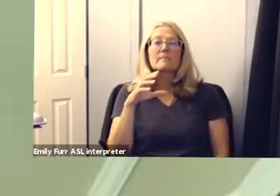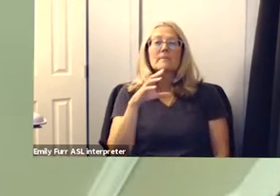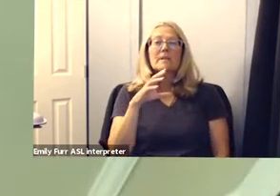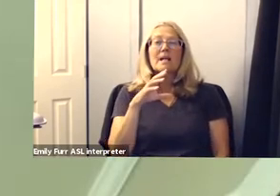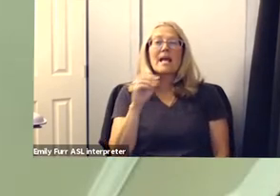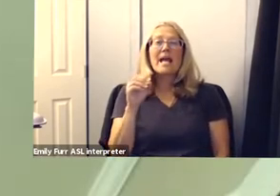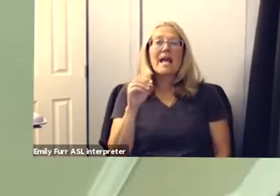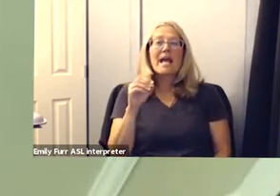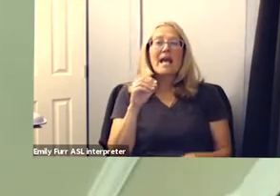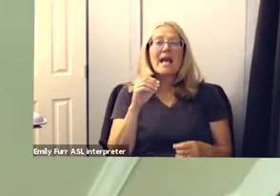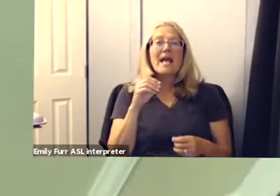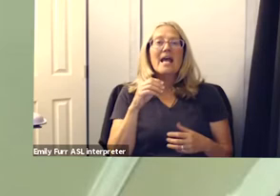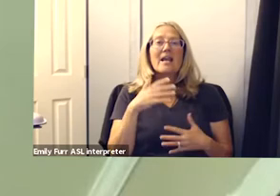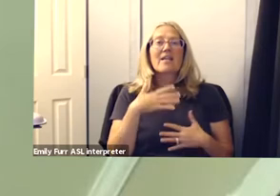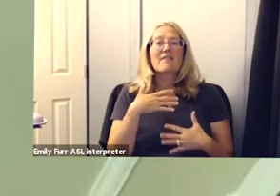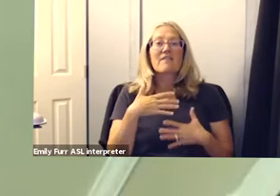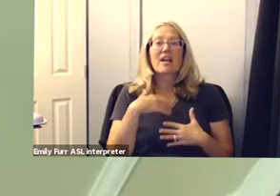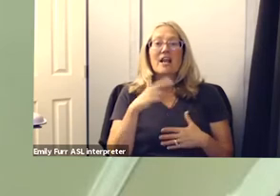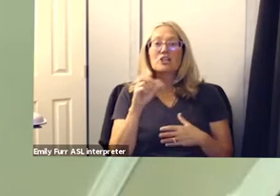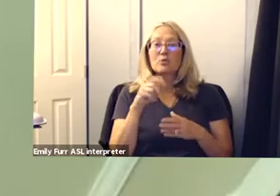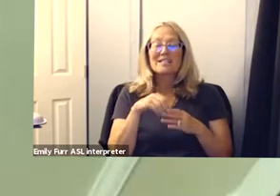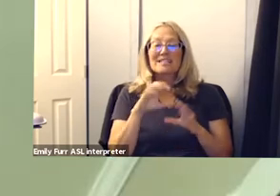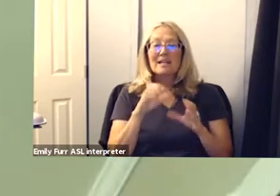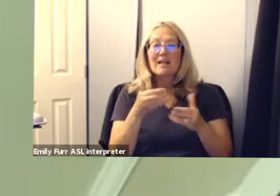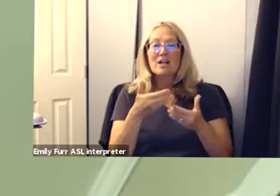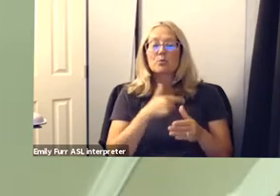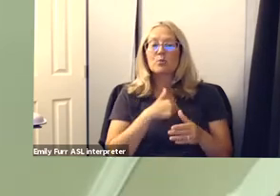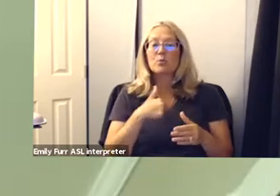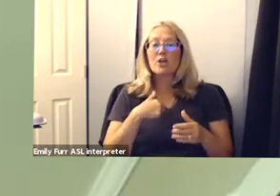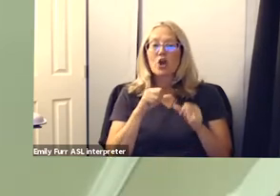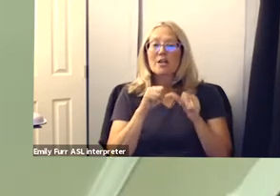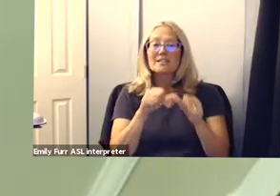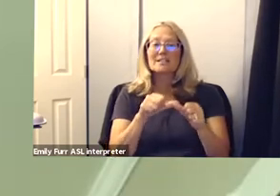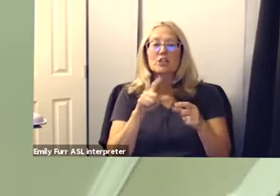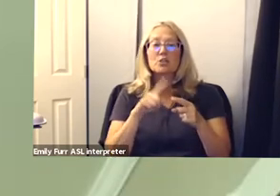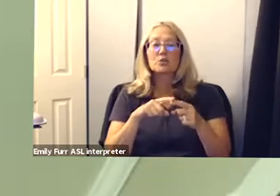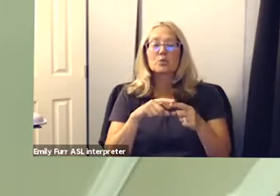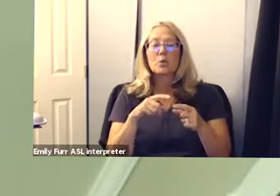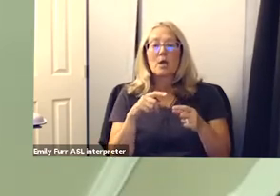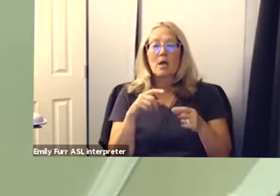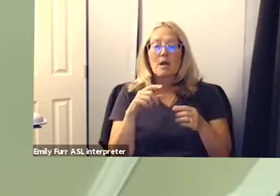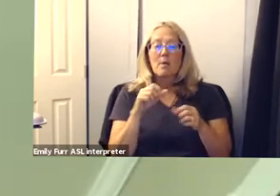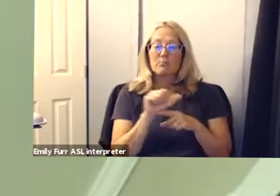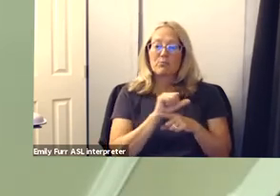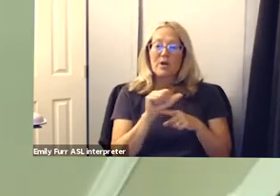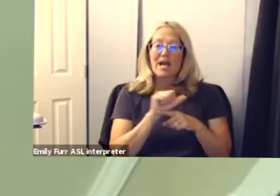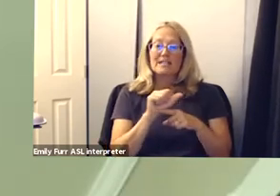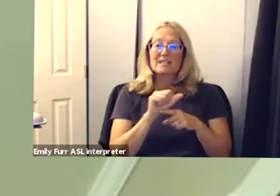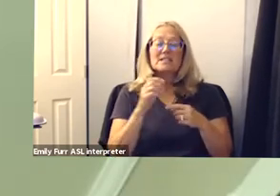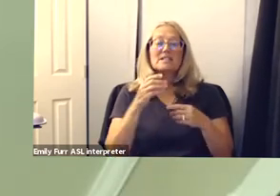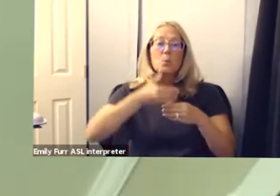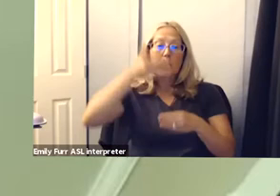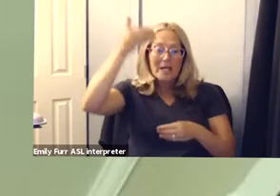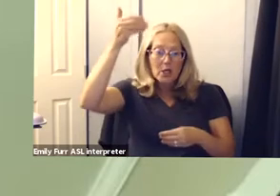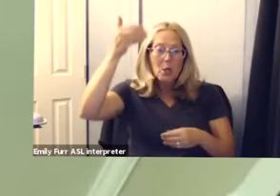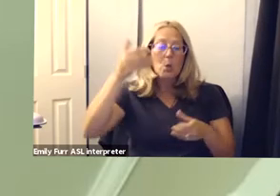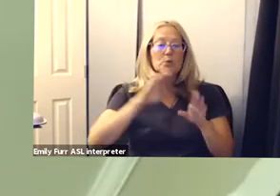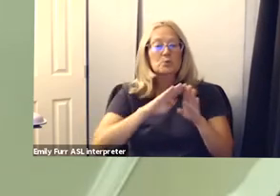know is the ventilation rates in our classrooms so we are continuing with our practice to keep doors and windows open